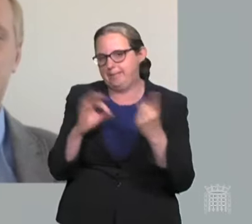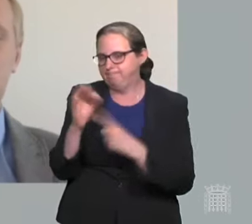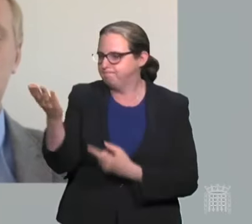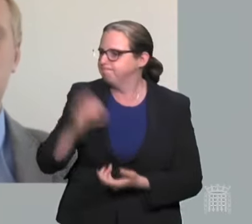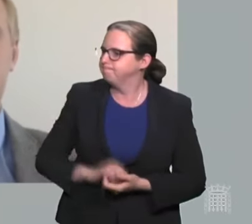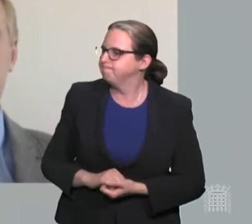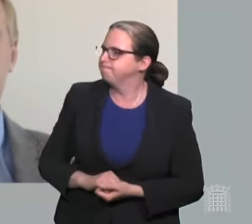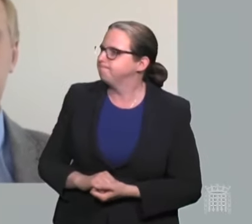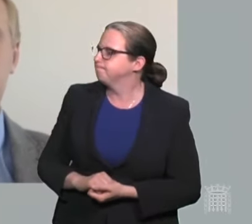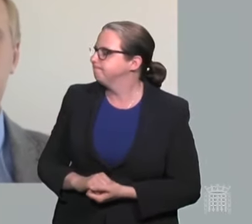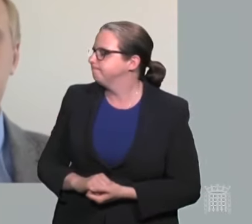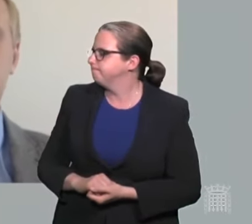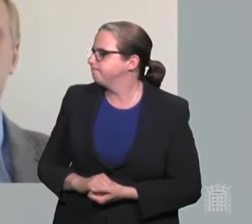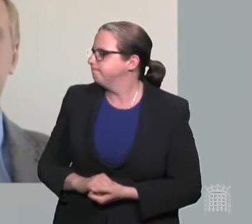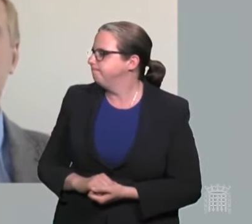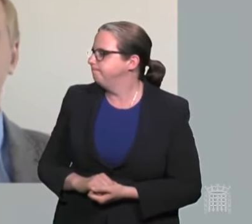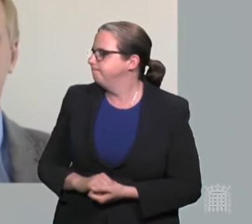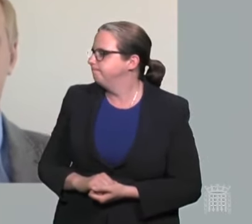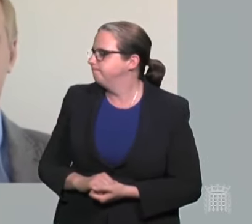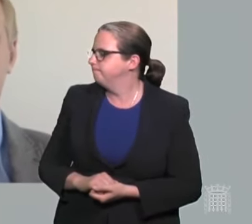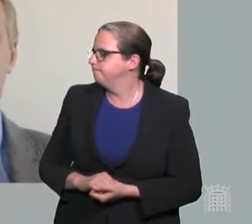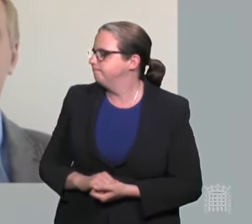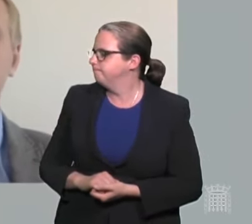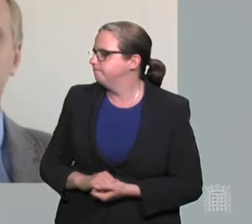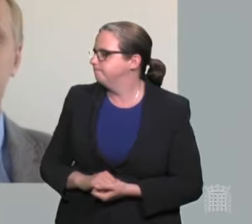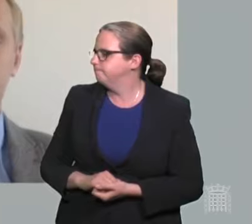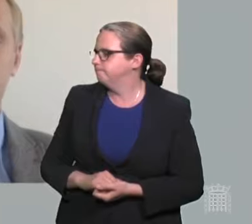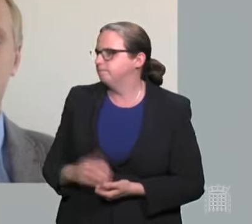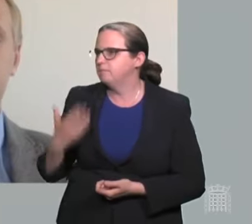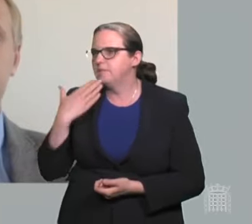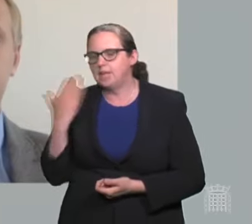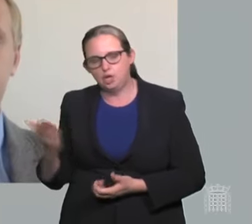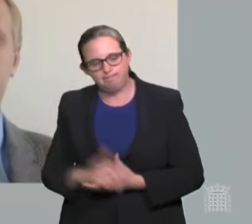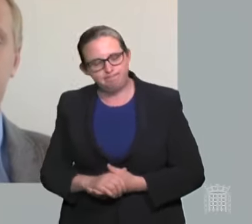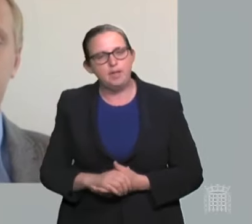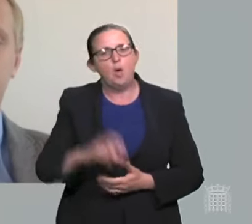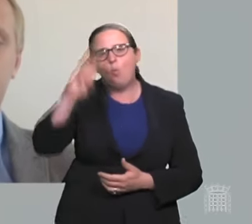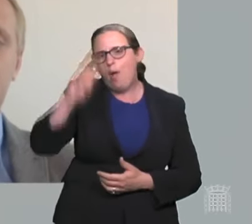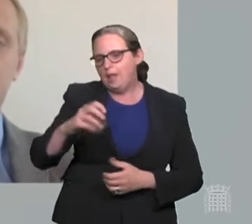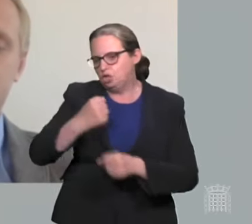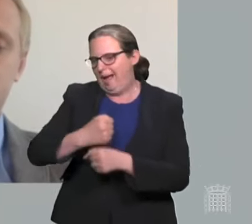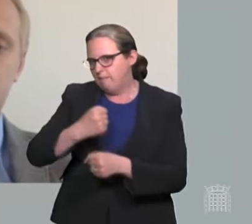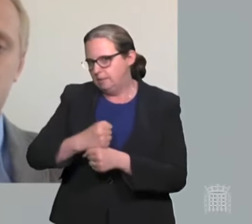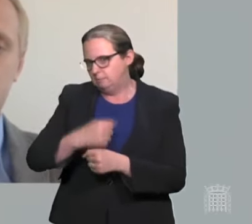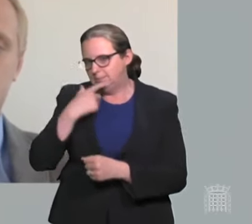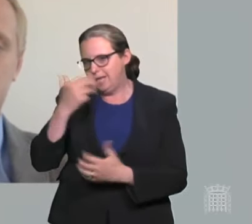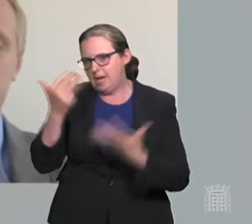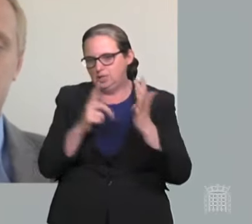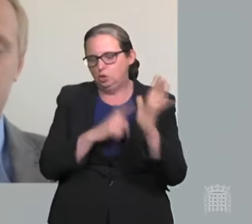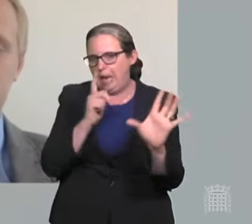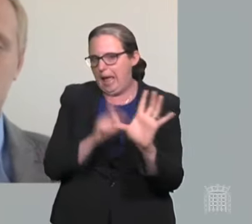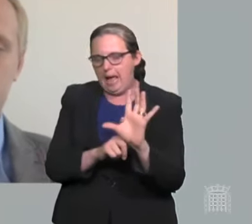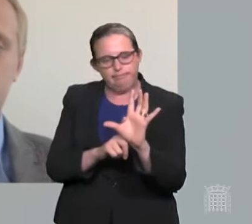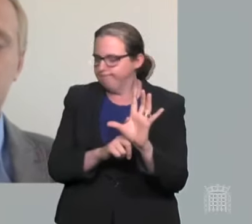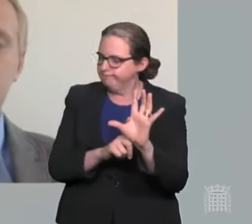The Welsh Government has suggested that an easing of Welsh restrictions is unlikely before July 19th, and any divergence of the rules applicable